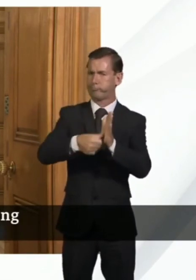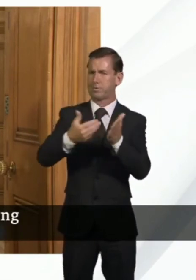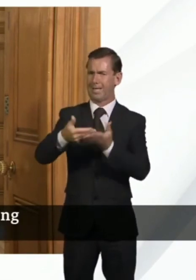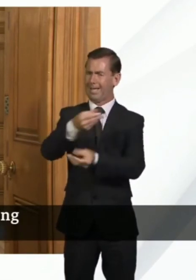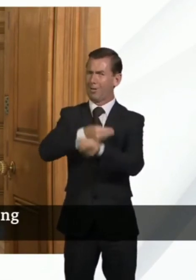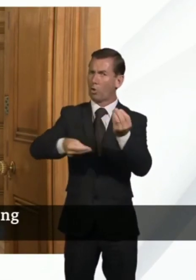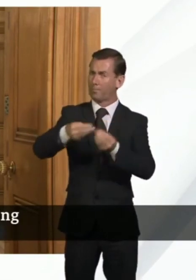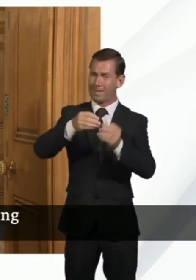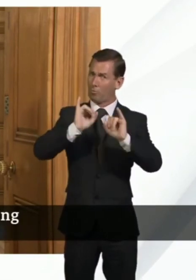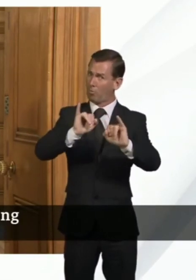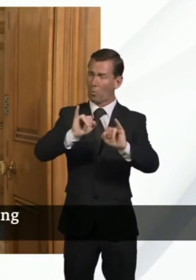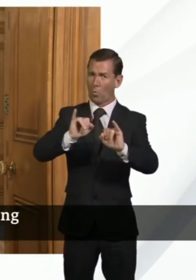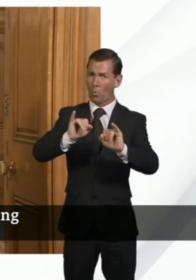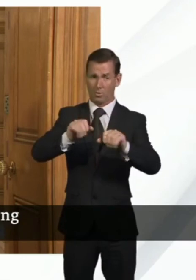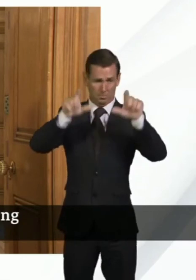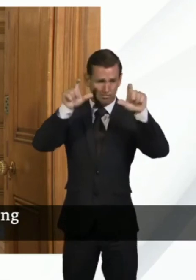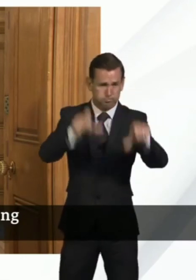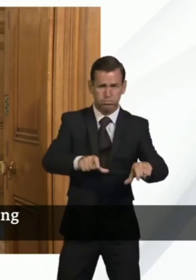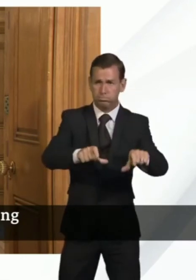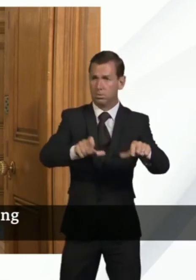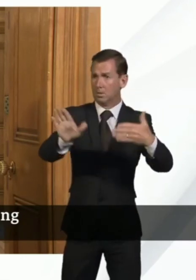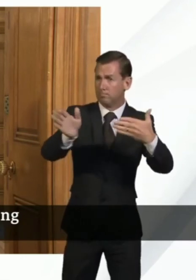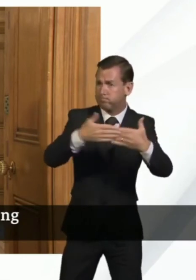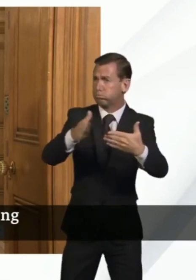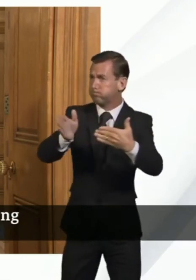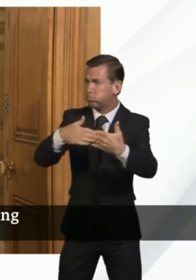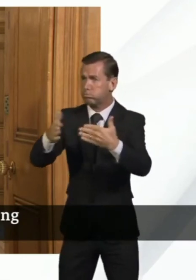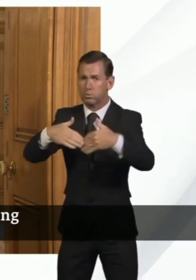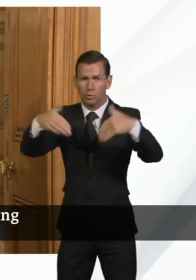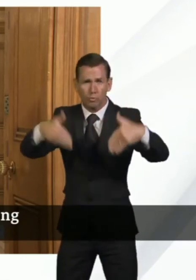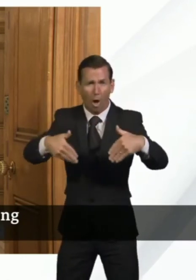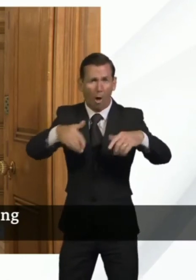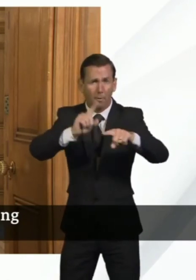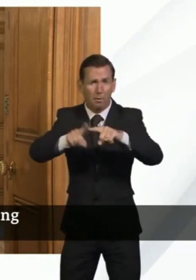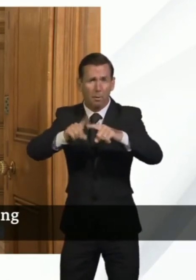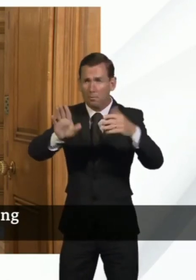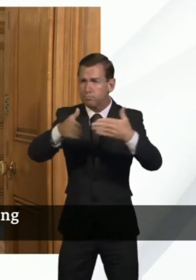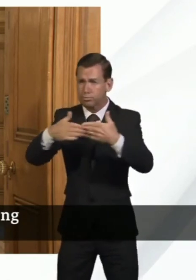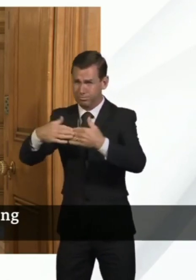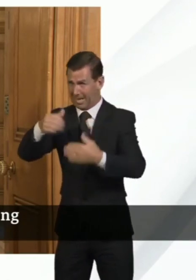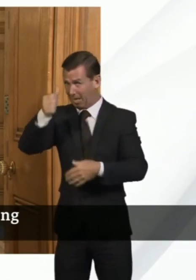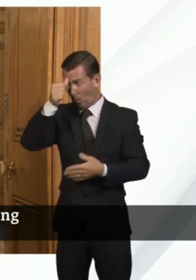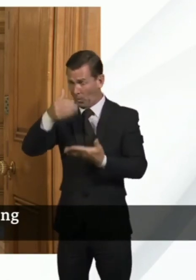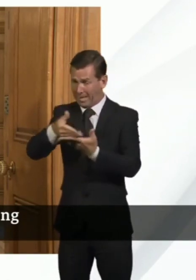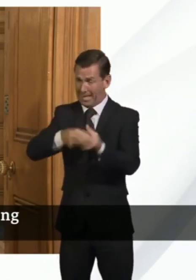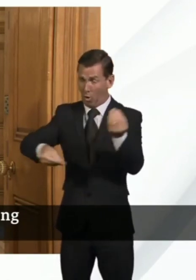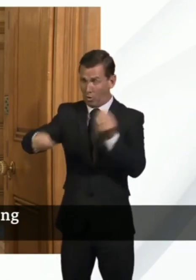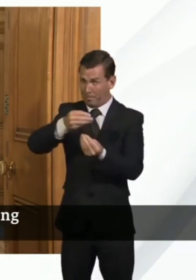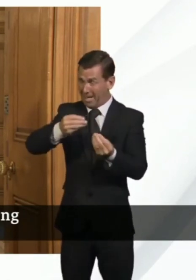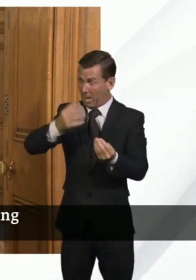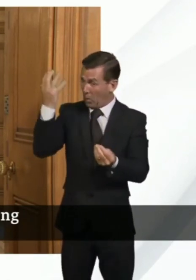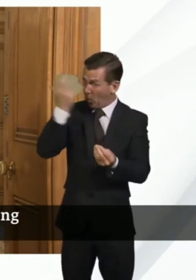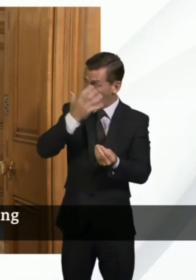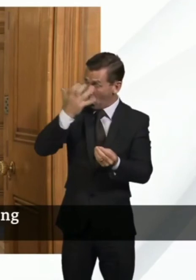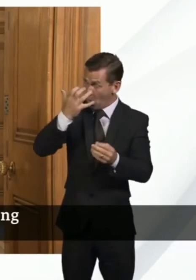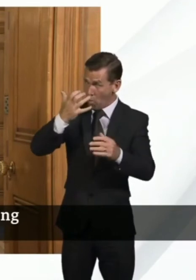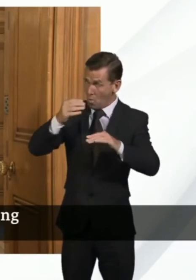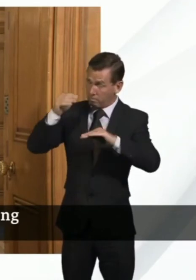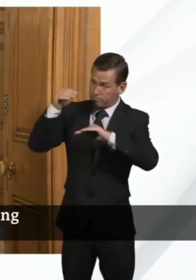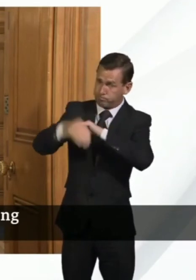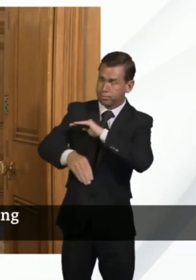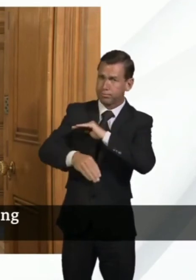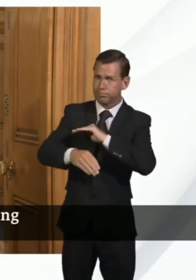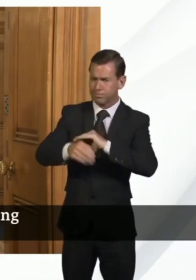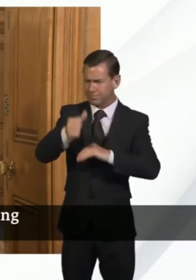had to take to protect the NHS and save lives in terms of the measures that we have taken they've been very tough